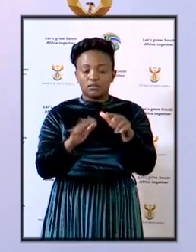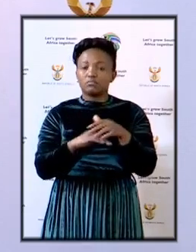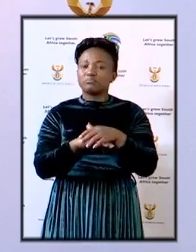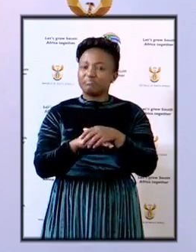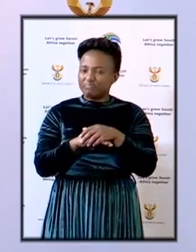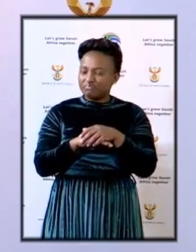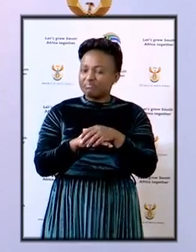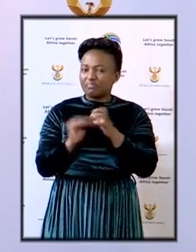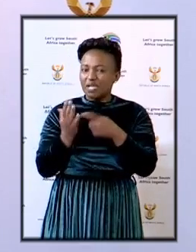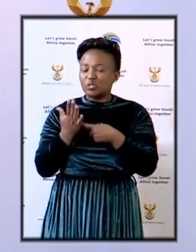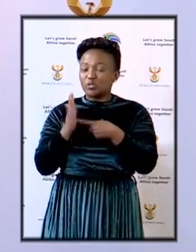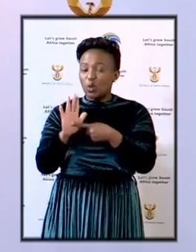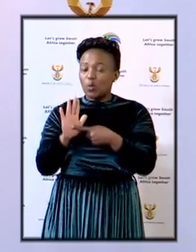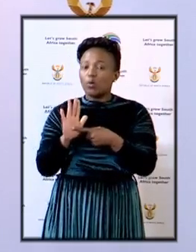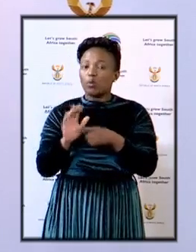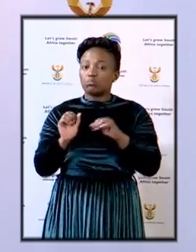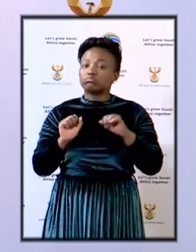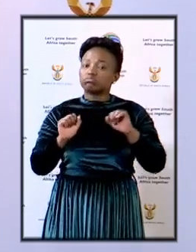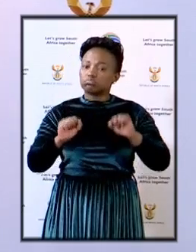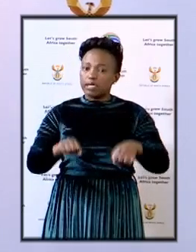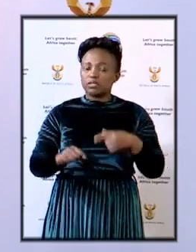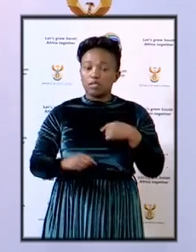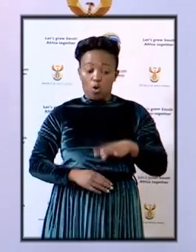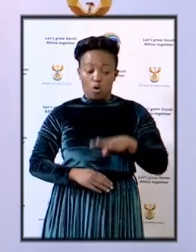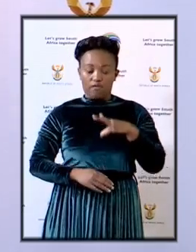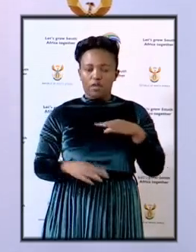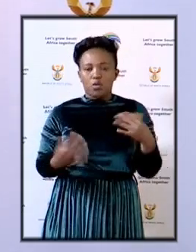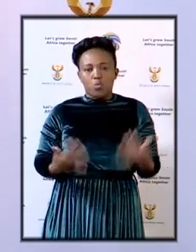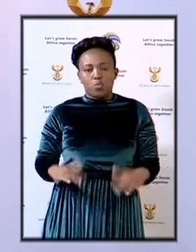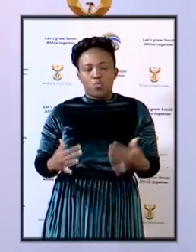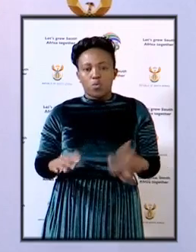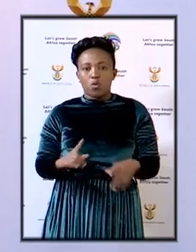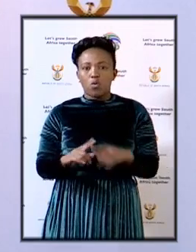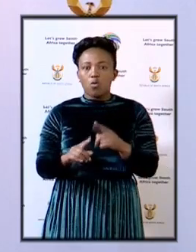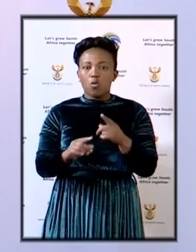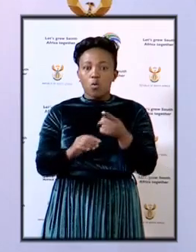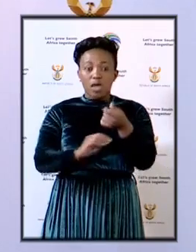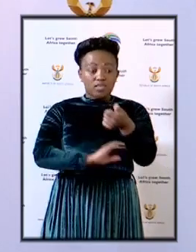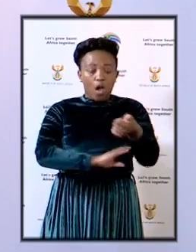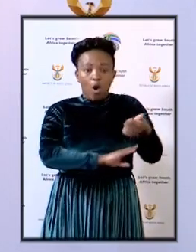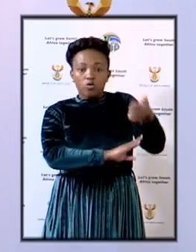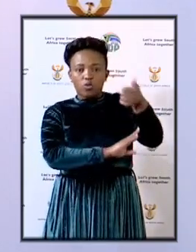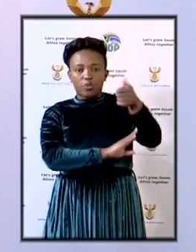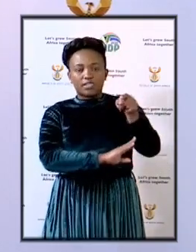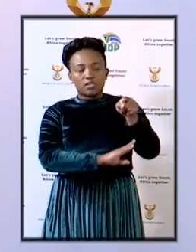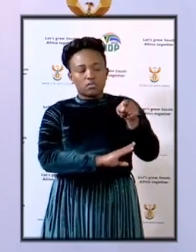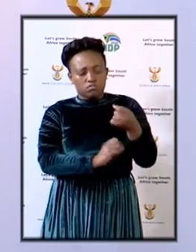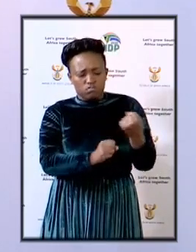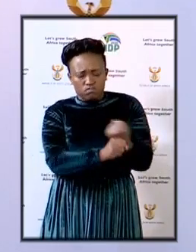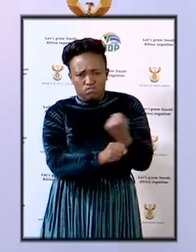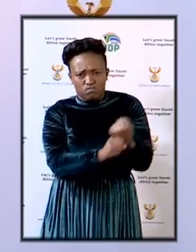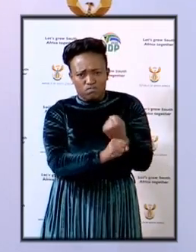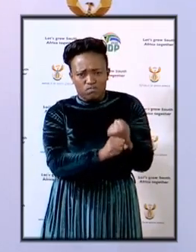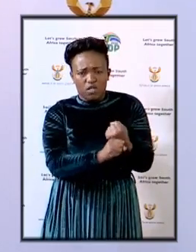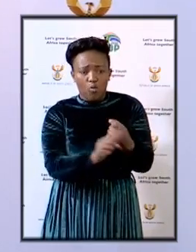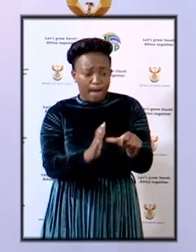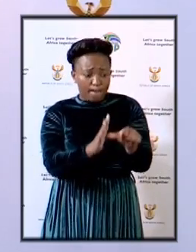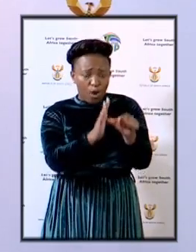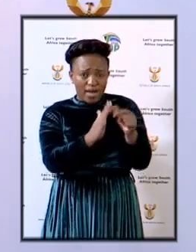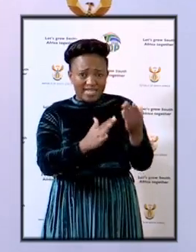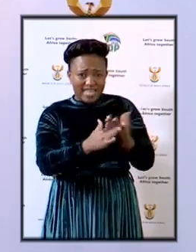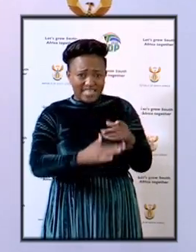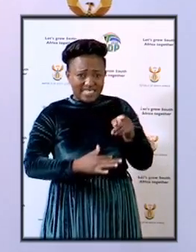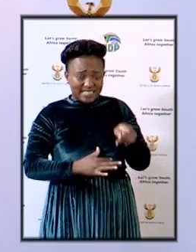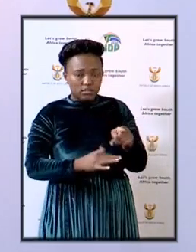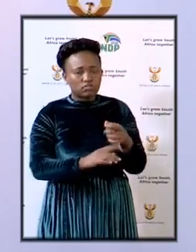with a certain level of confidence that indeed the relevant authorities are making headway in key cases.